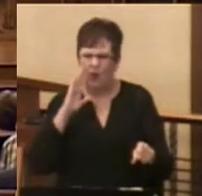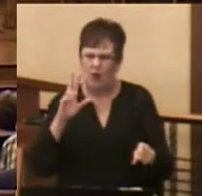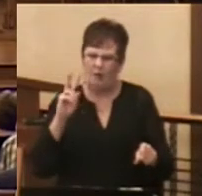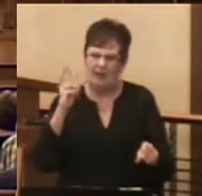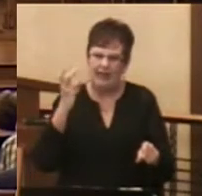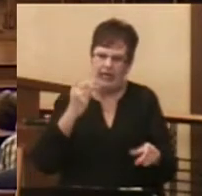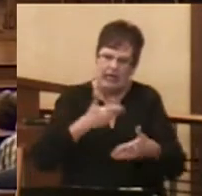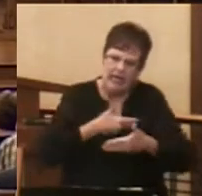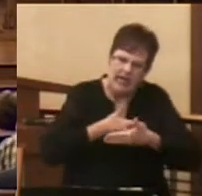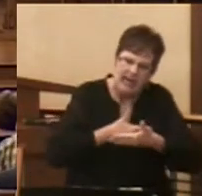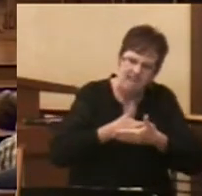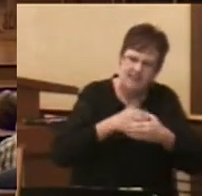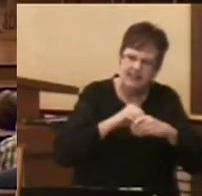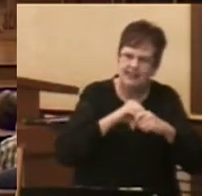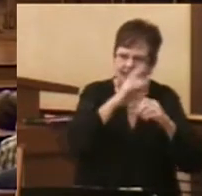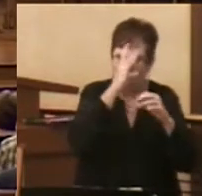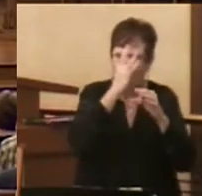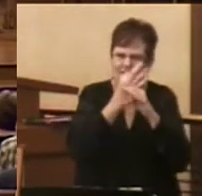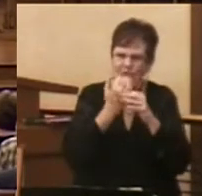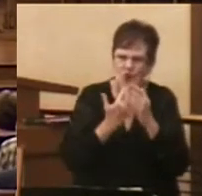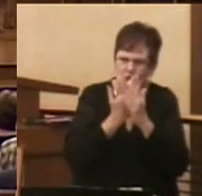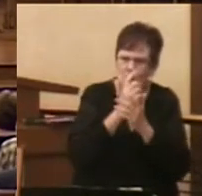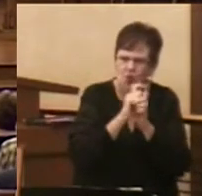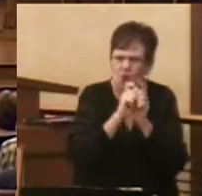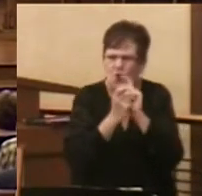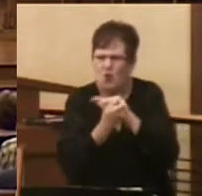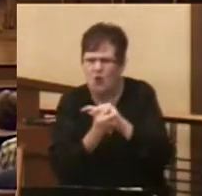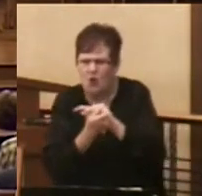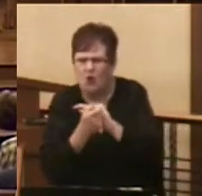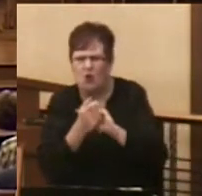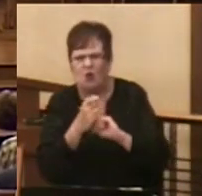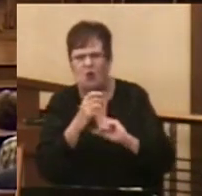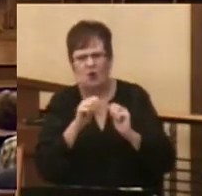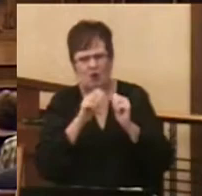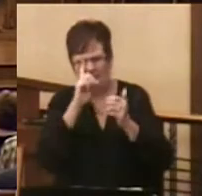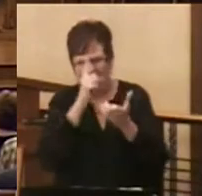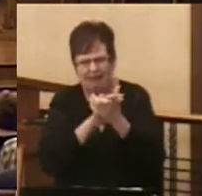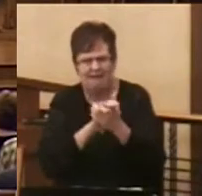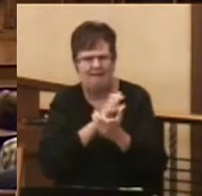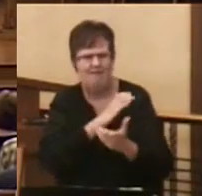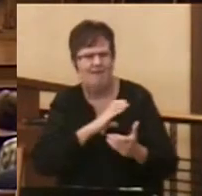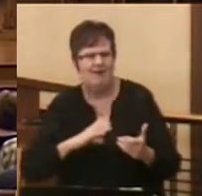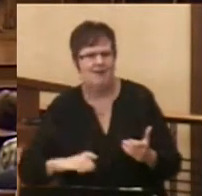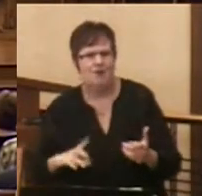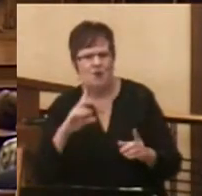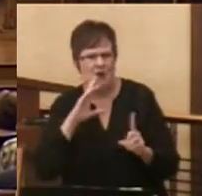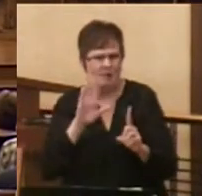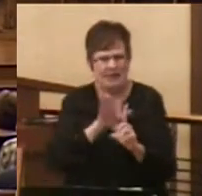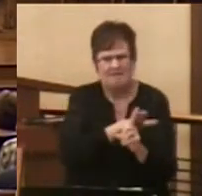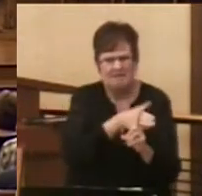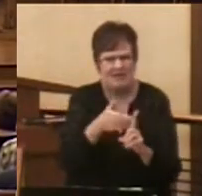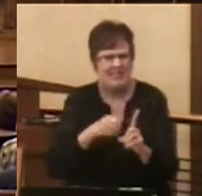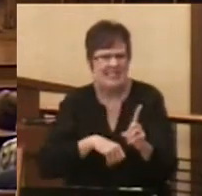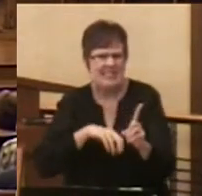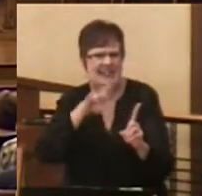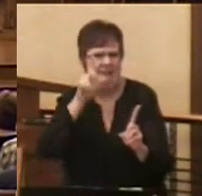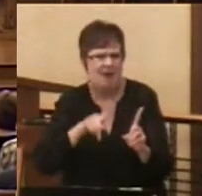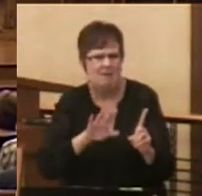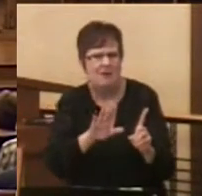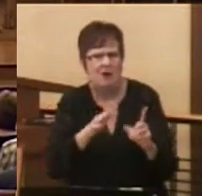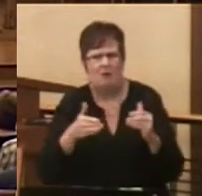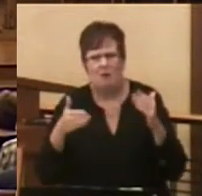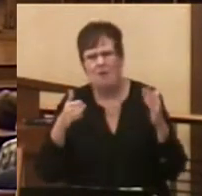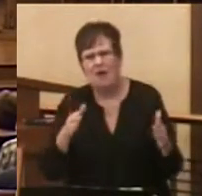the faith, these newly converted Christians who would be swayed by silver-tongued orators to give up their way of